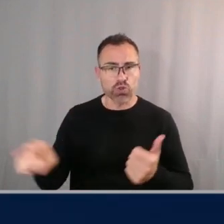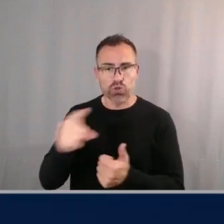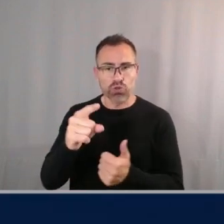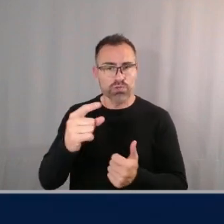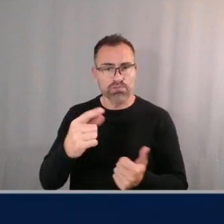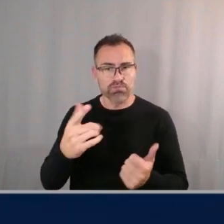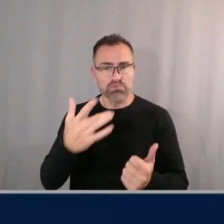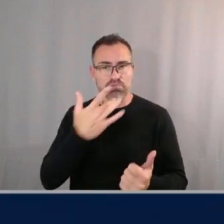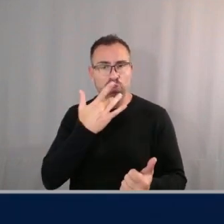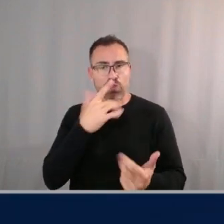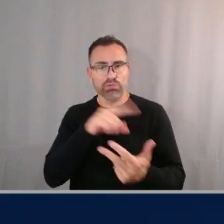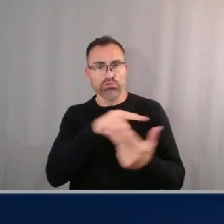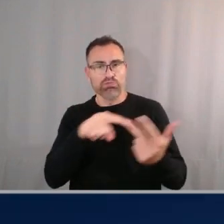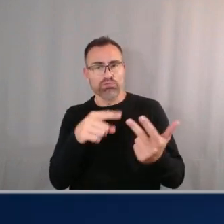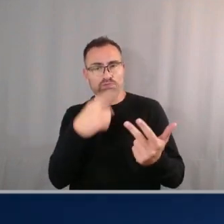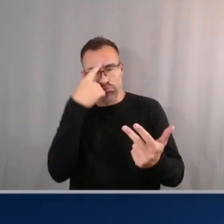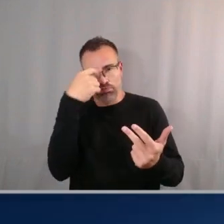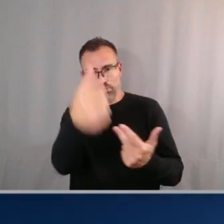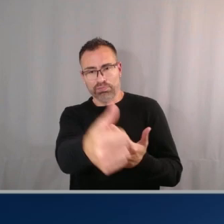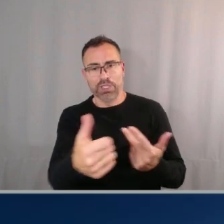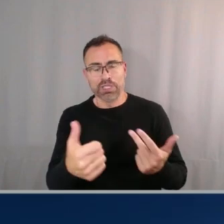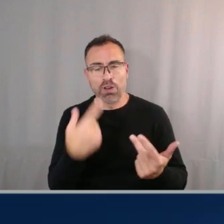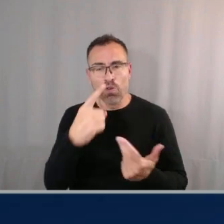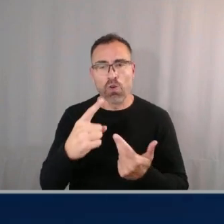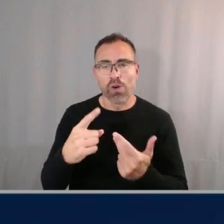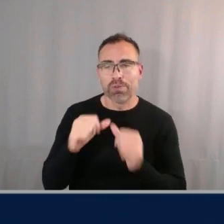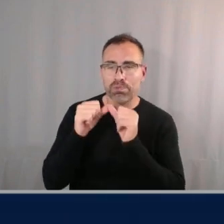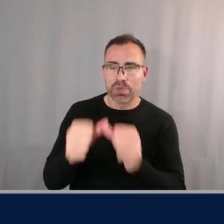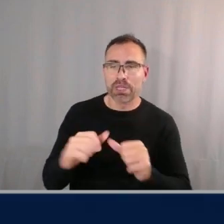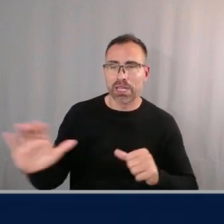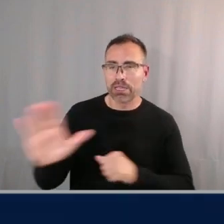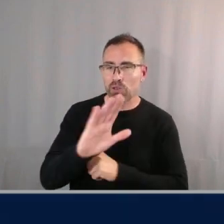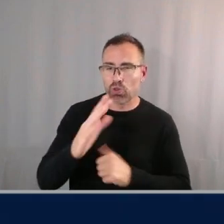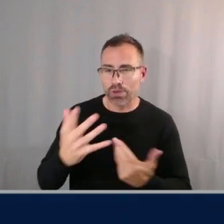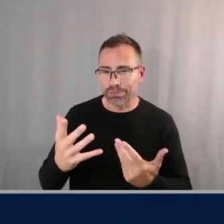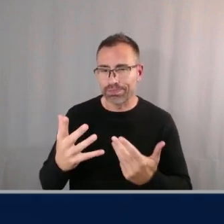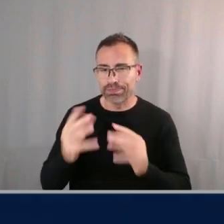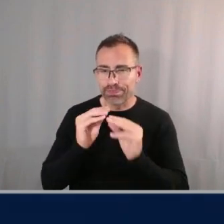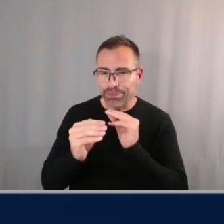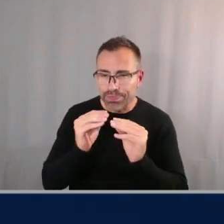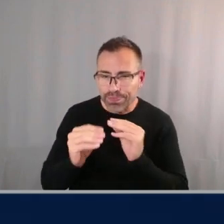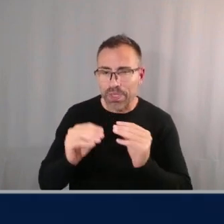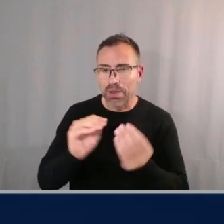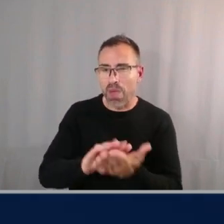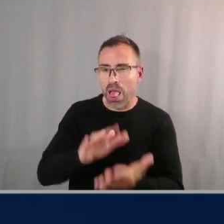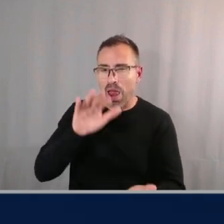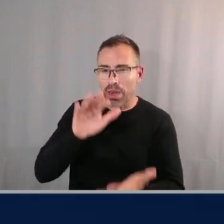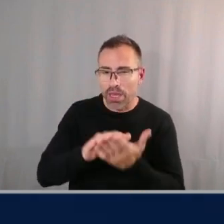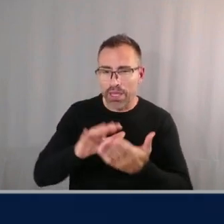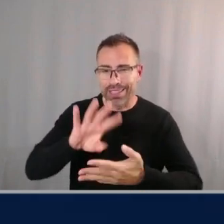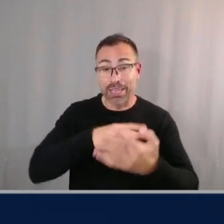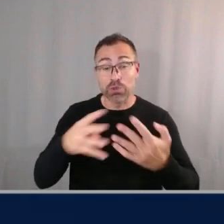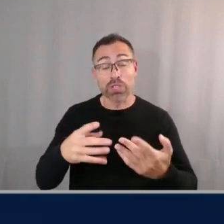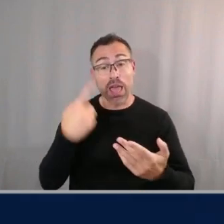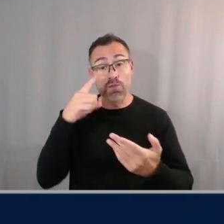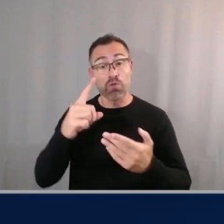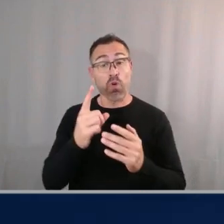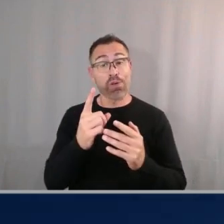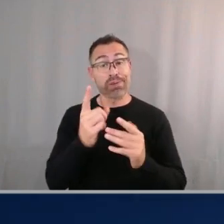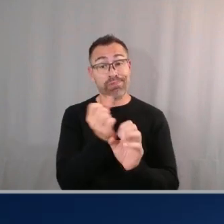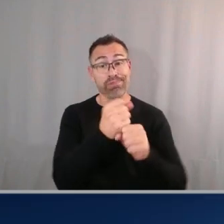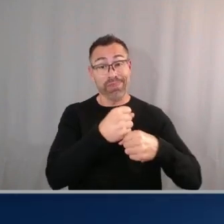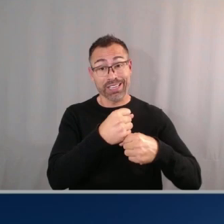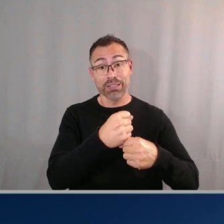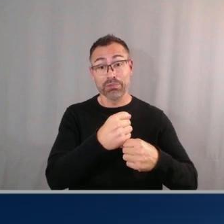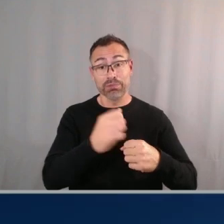uh to maintain your metadata tables and and uh to to uh to create them to begin with so it sounds like just about